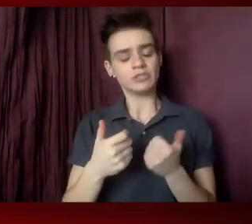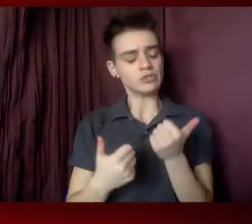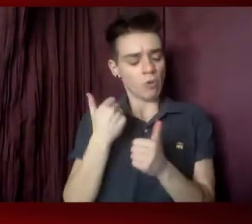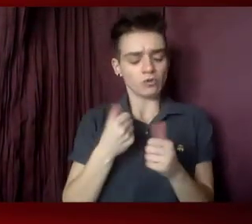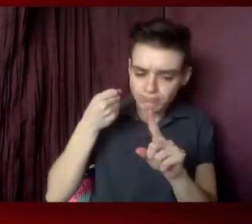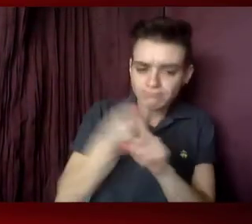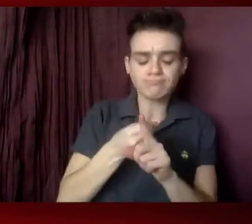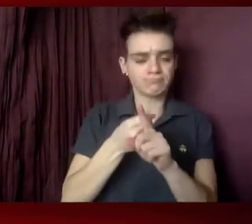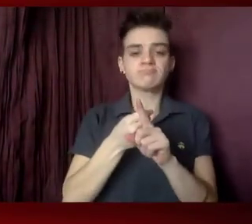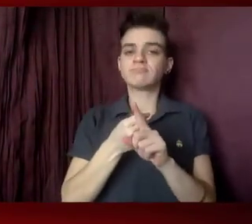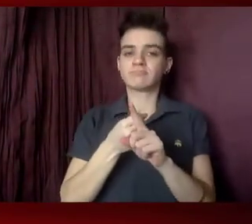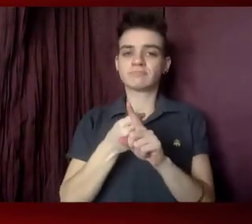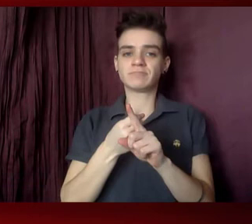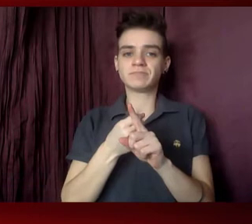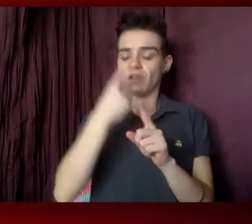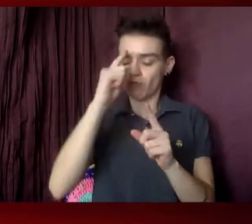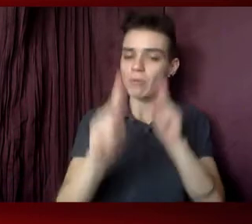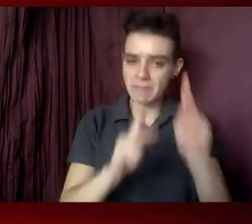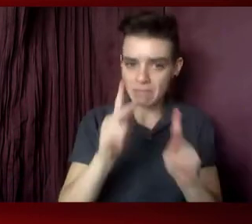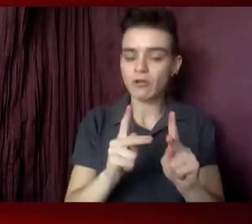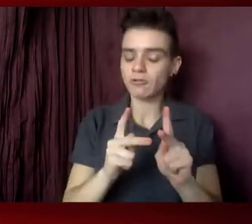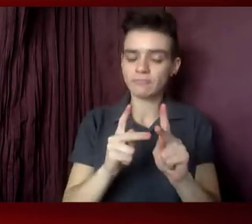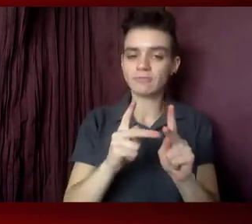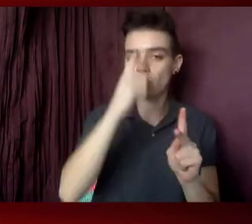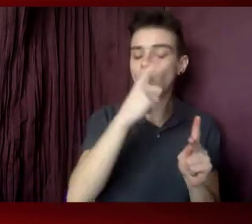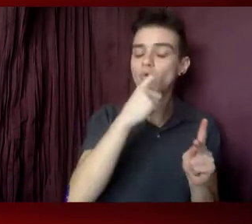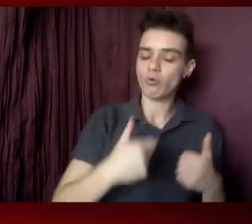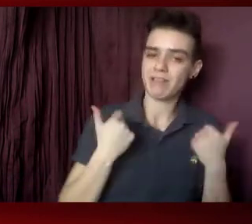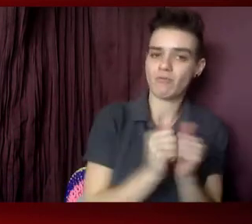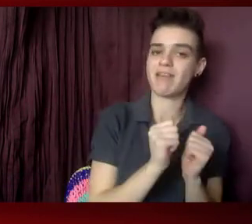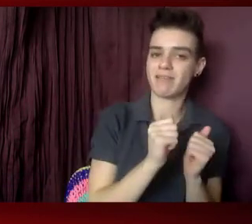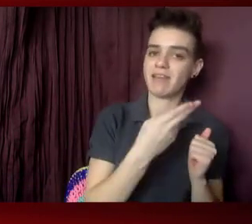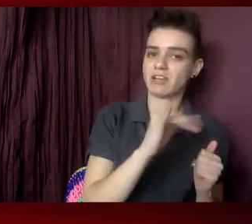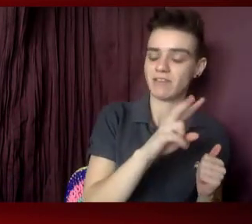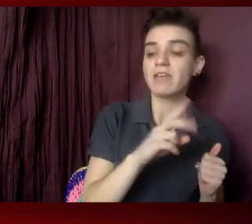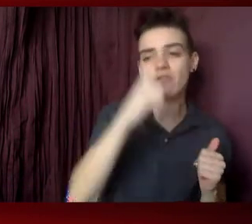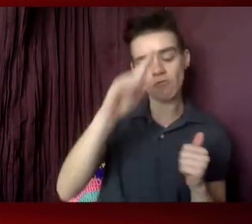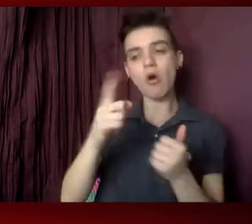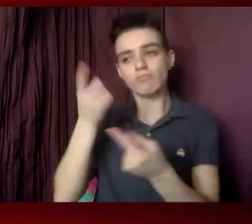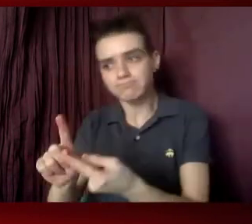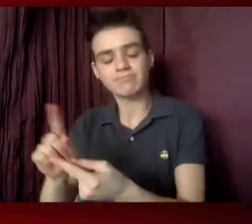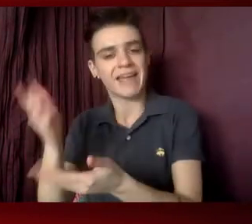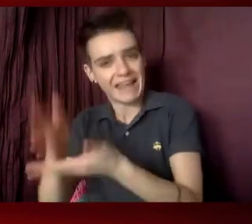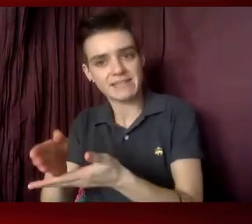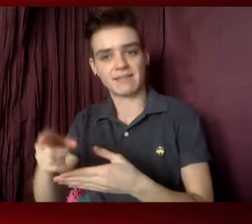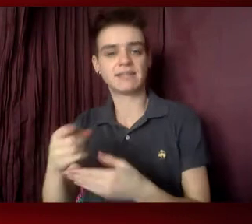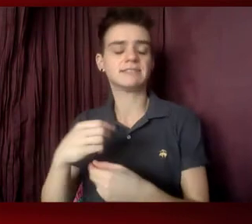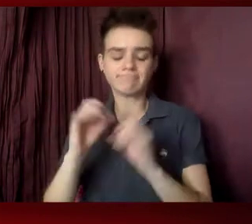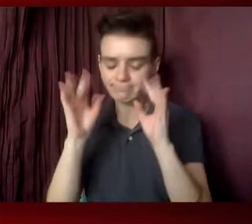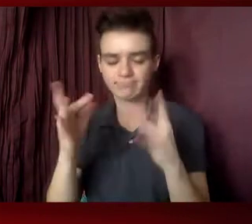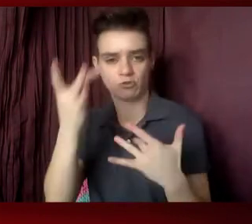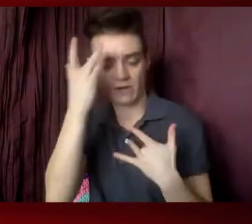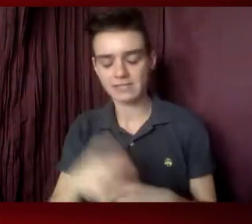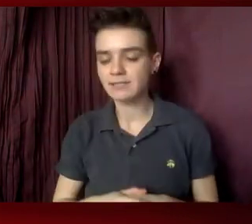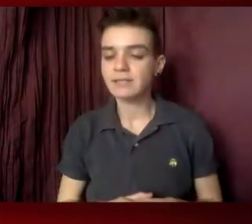gathering of people living with HIV to impact policy change to end the epidemic. So thank you so, so much for your work towards